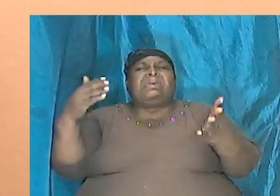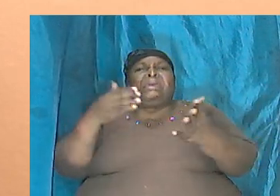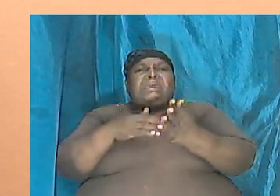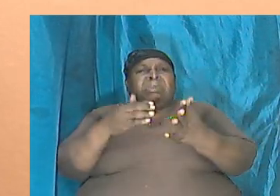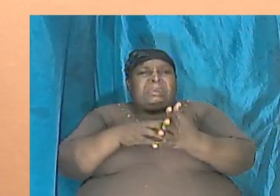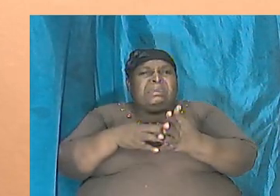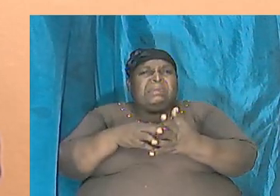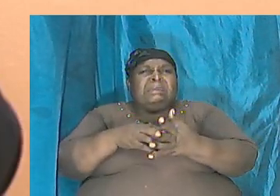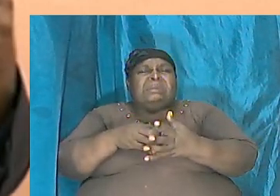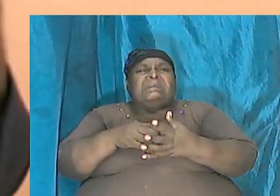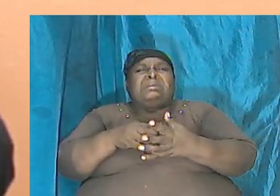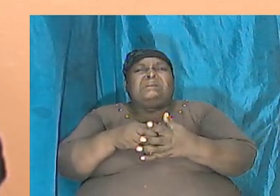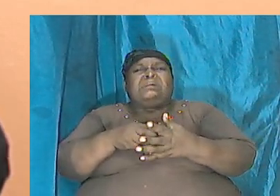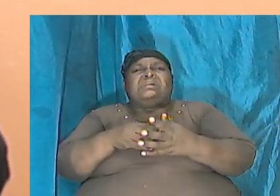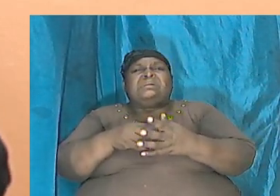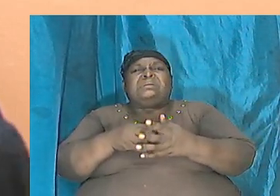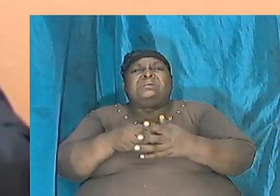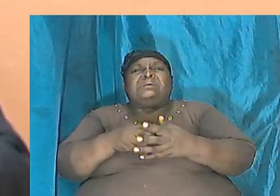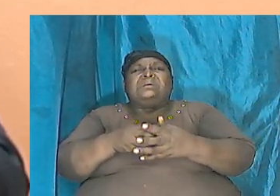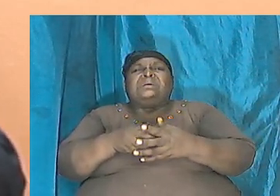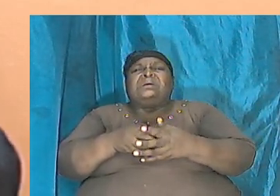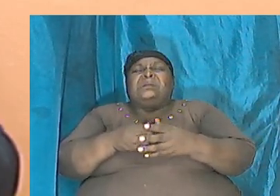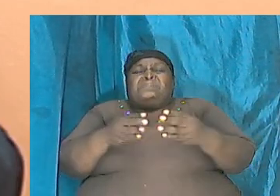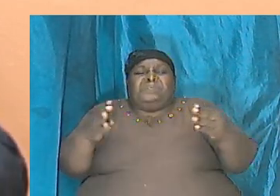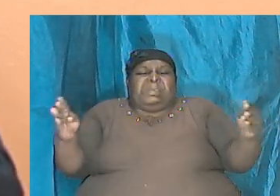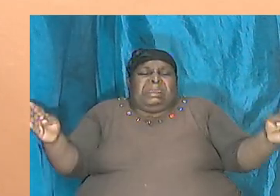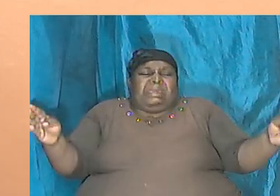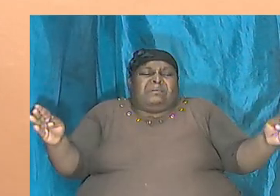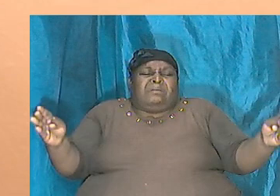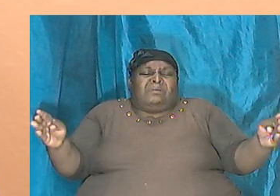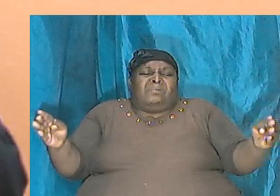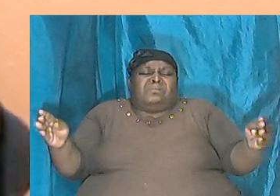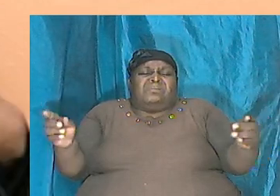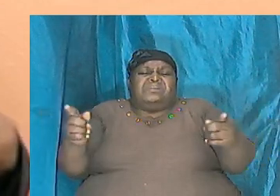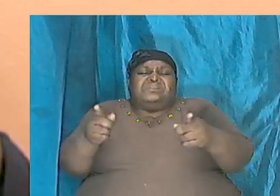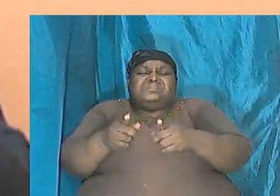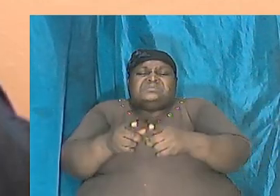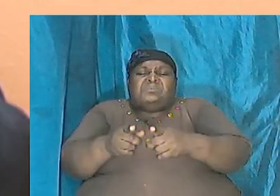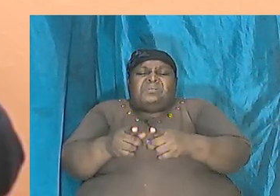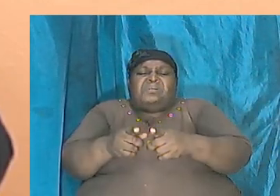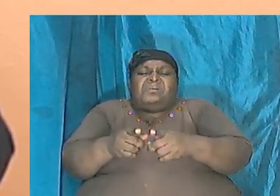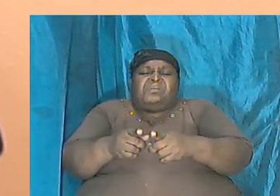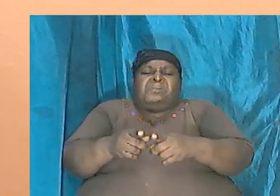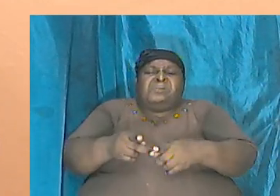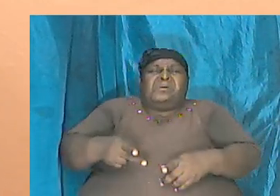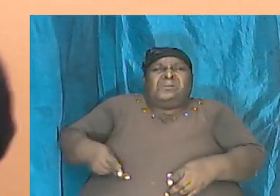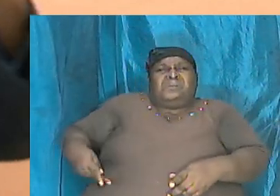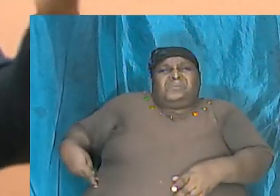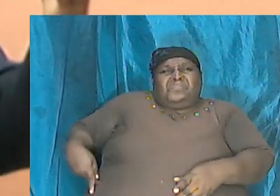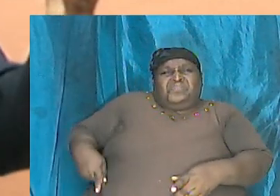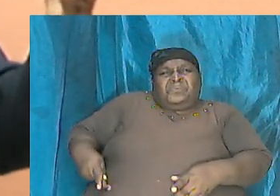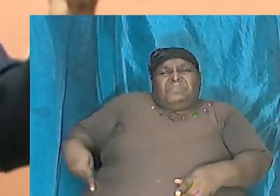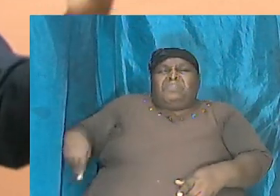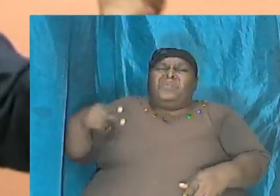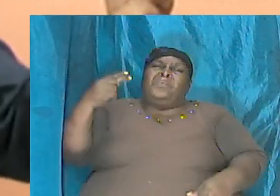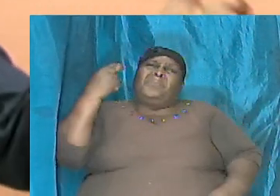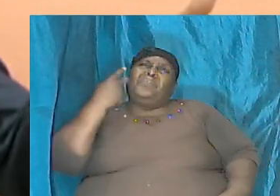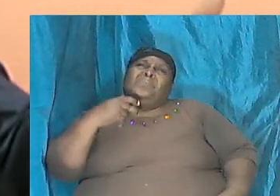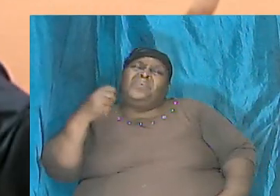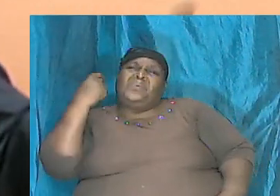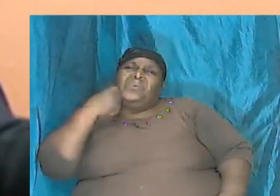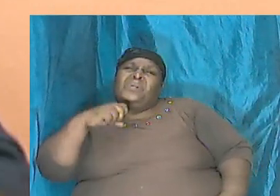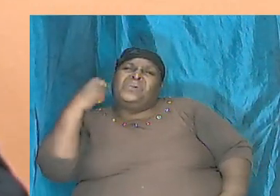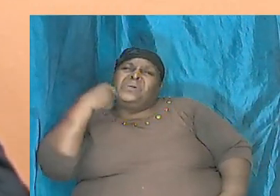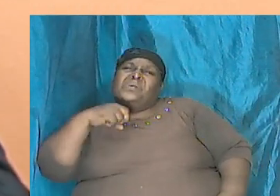bones, based on all what they have got together, based on the size of the ribcage, they reconstruct that